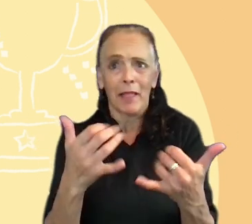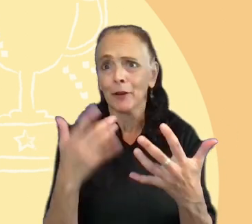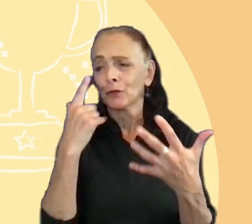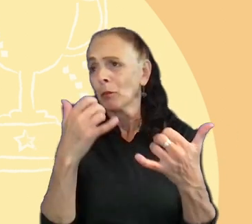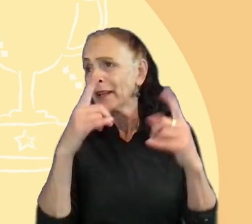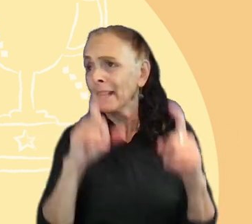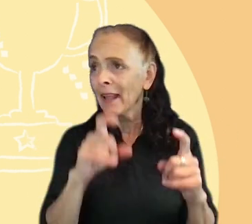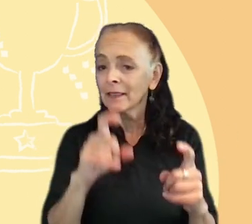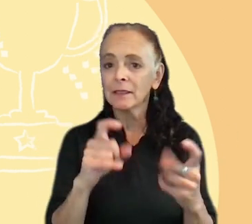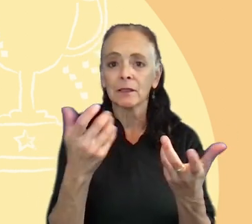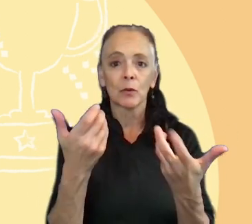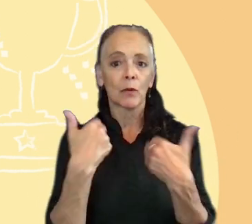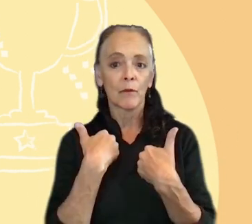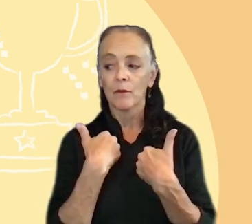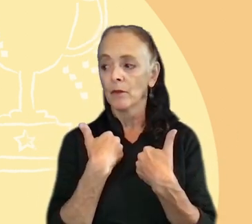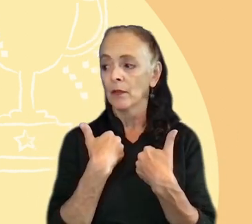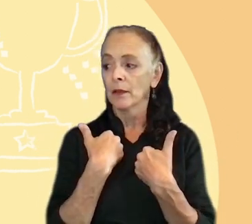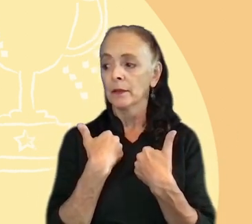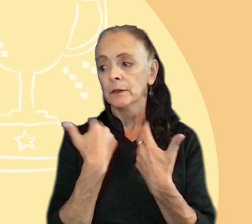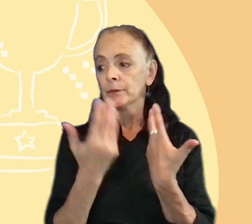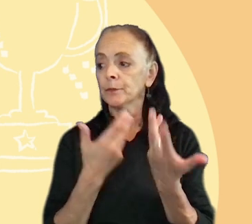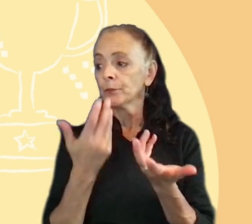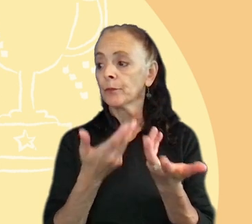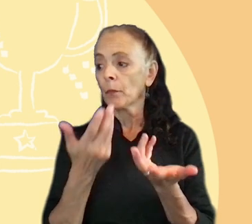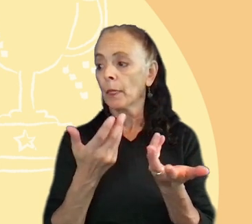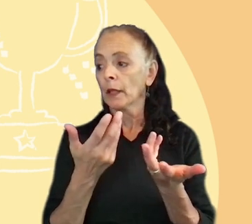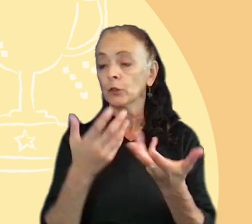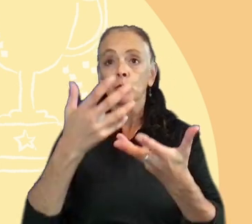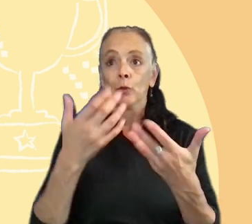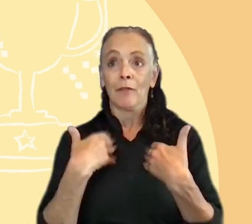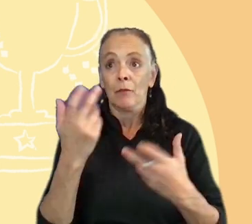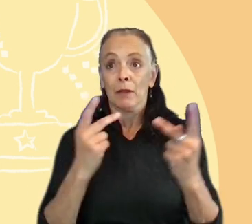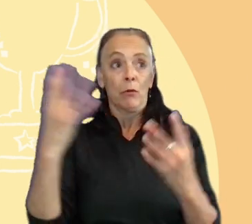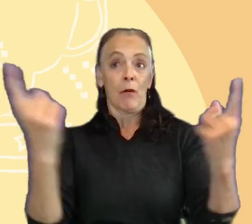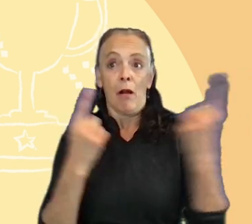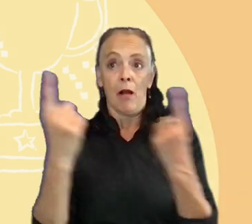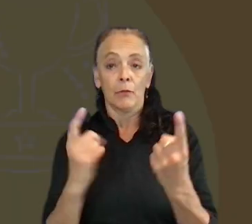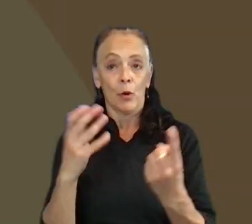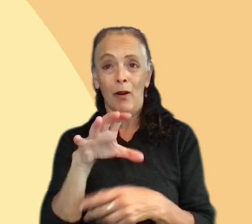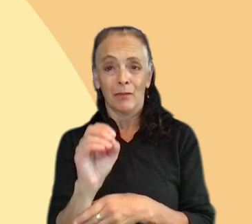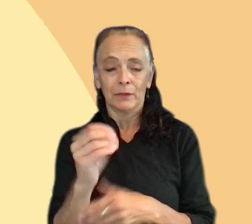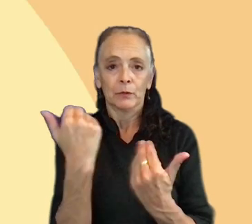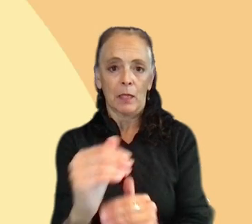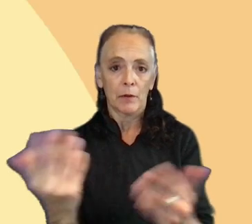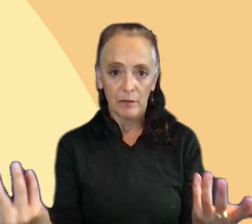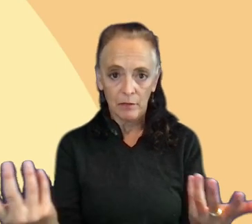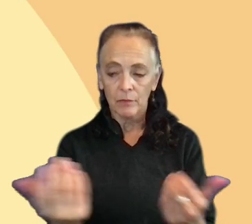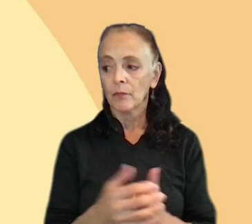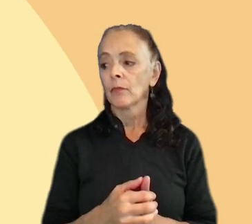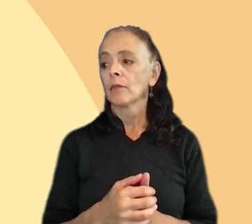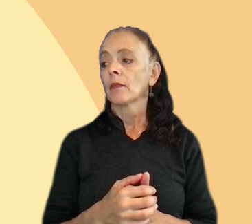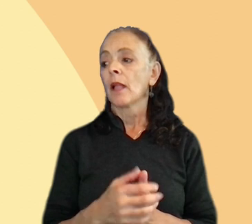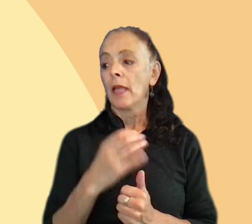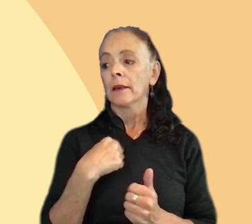to receive people at our company. And then